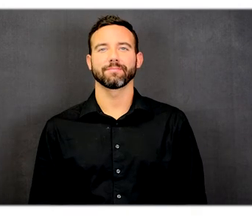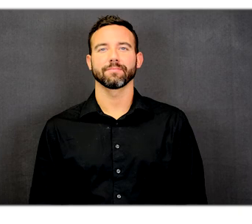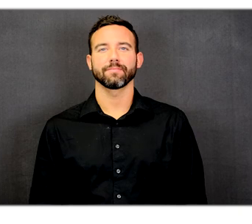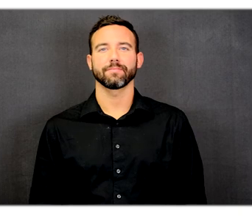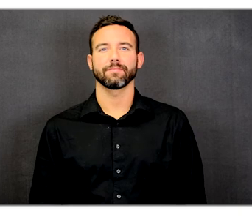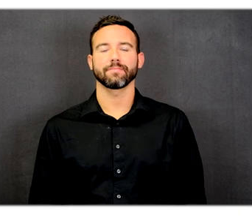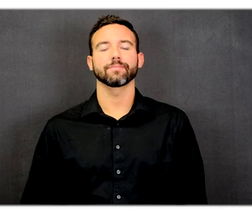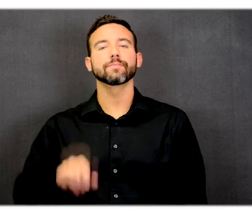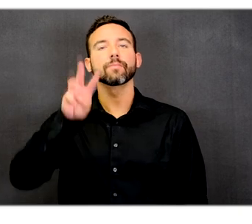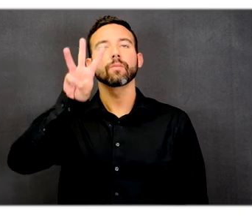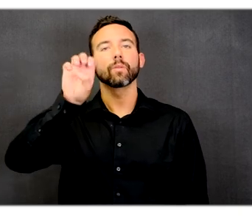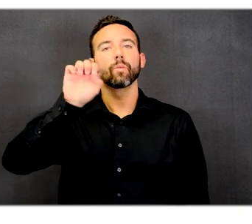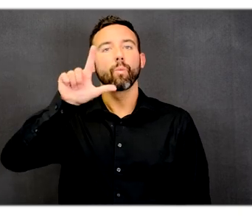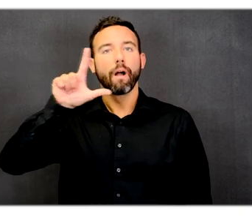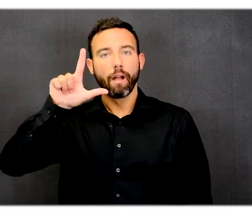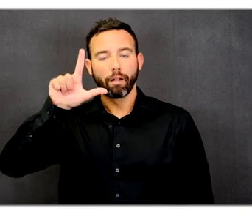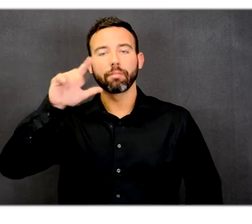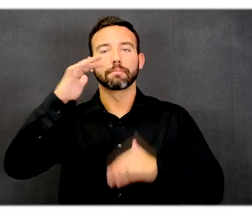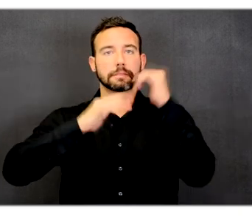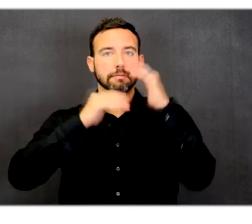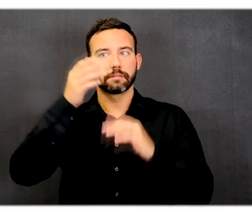Well building and lead.